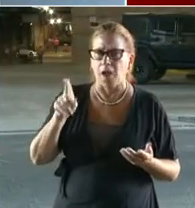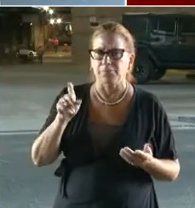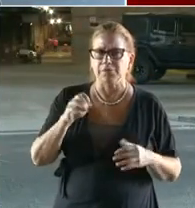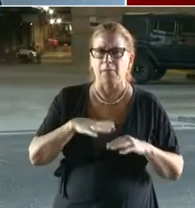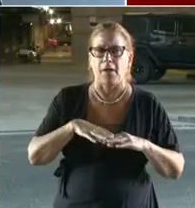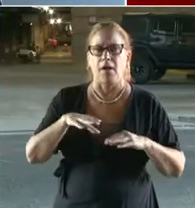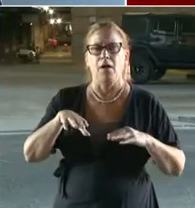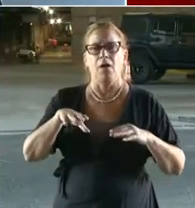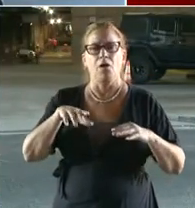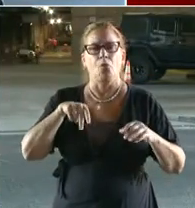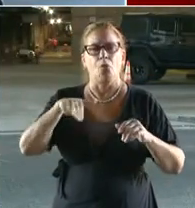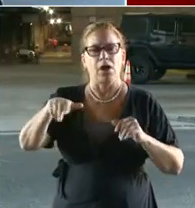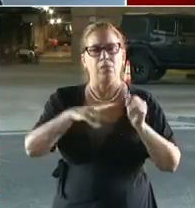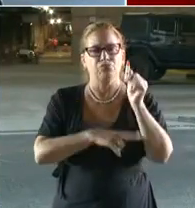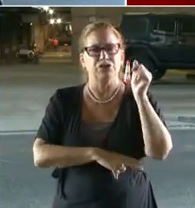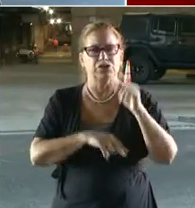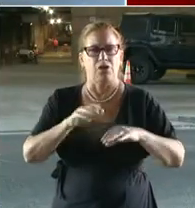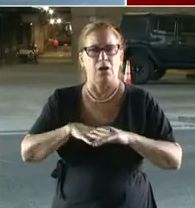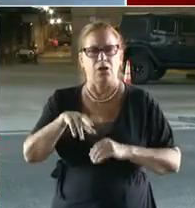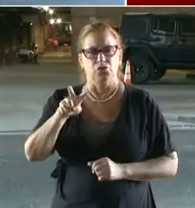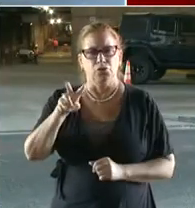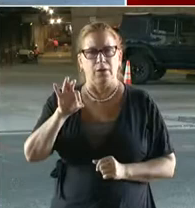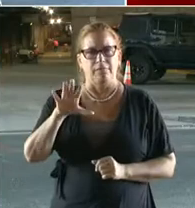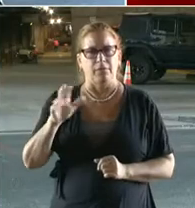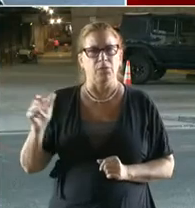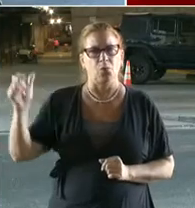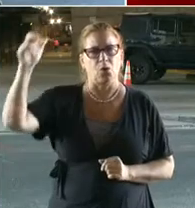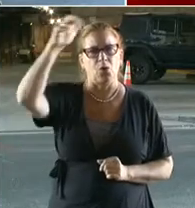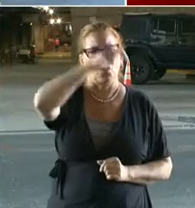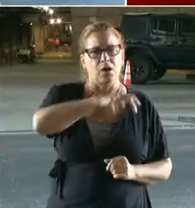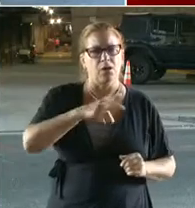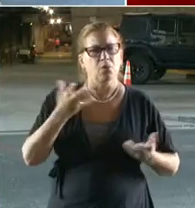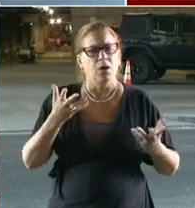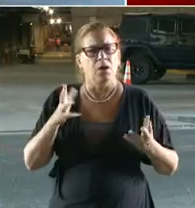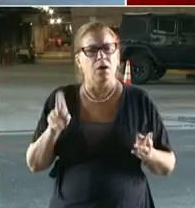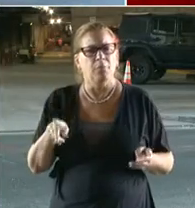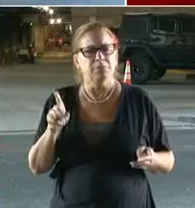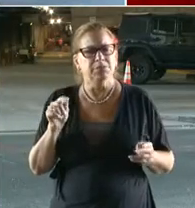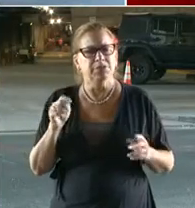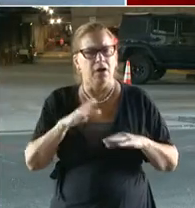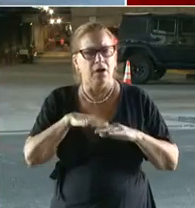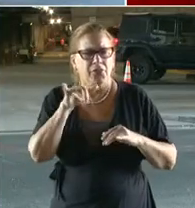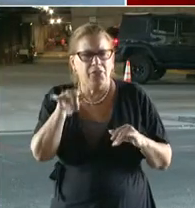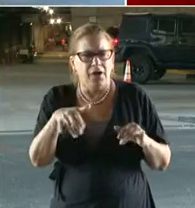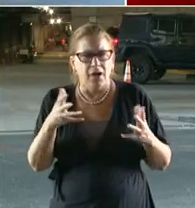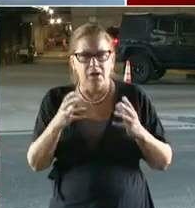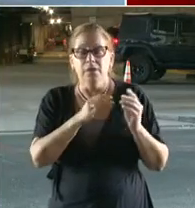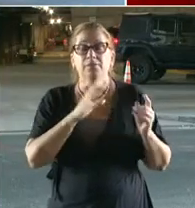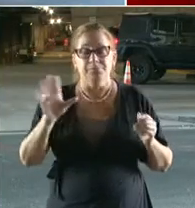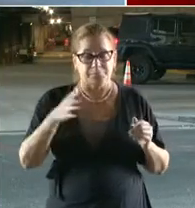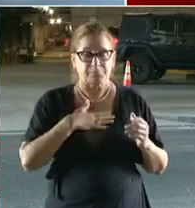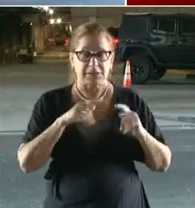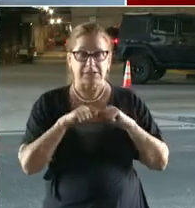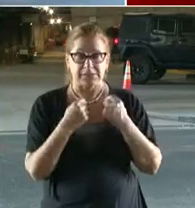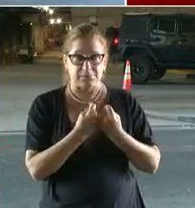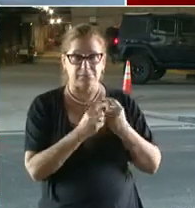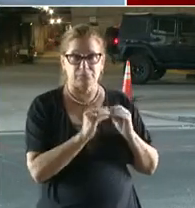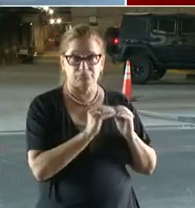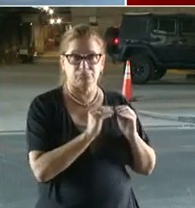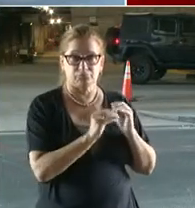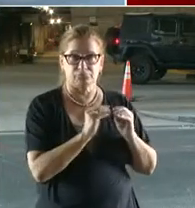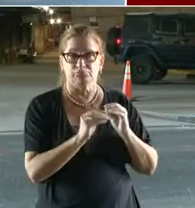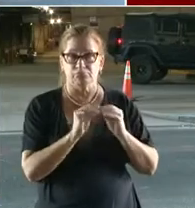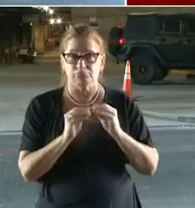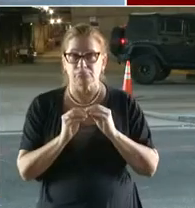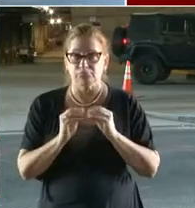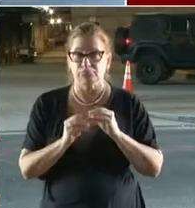mode, and we're able to get the bridge removed and the roadway reopened within about 10 or 11 hours. We are